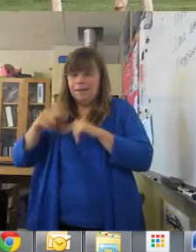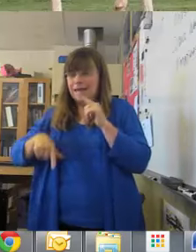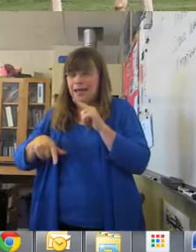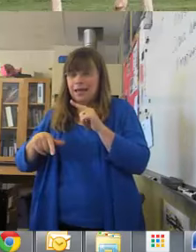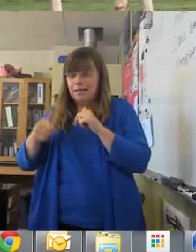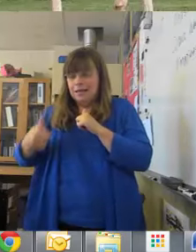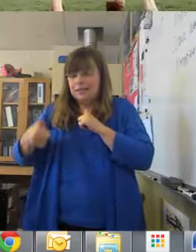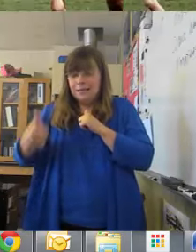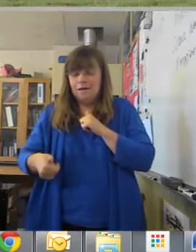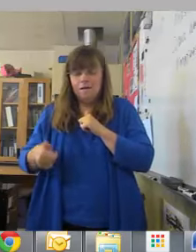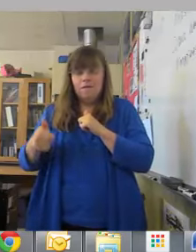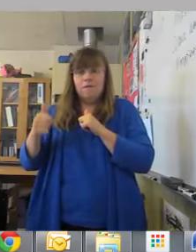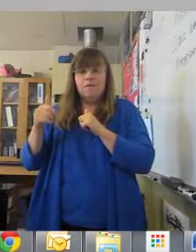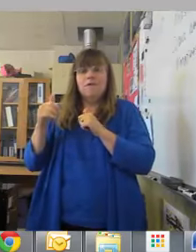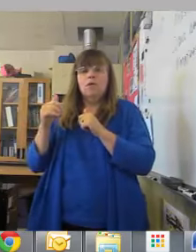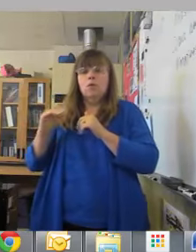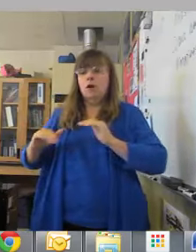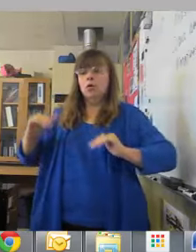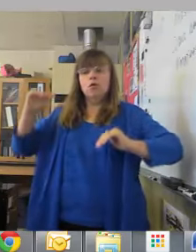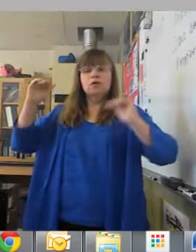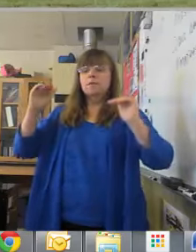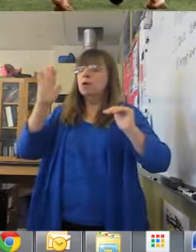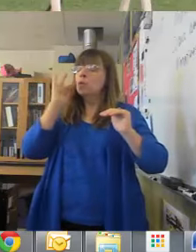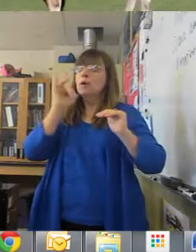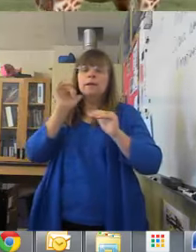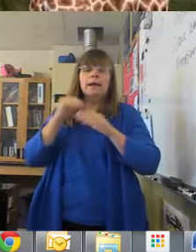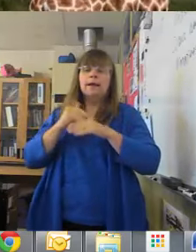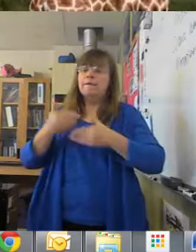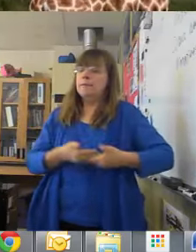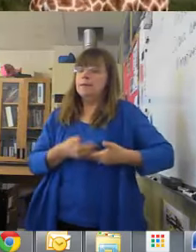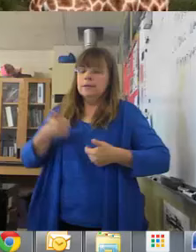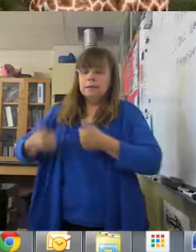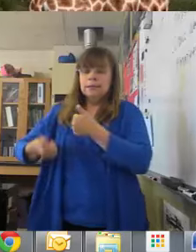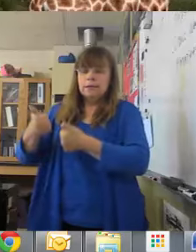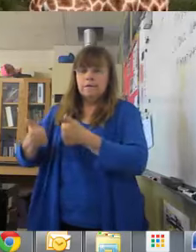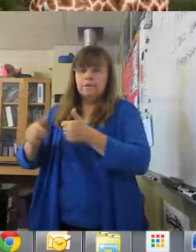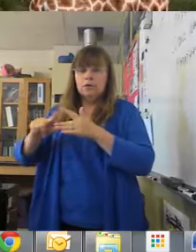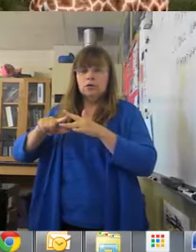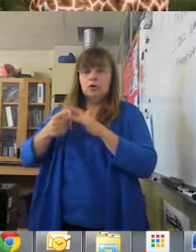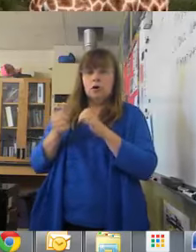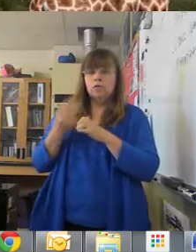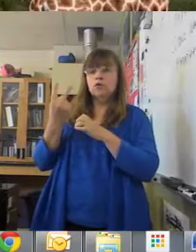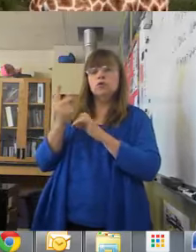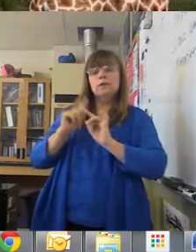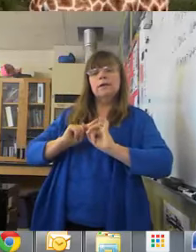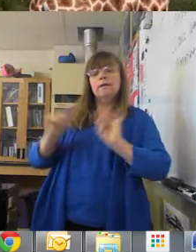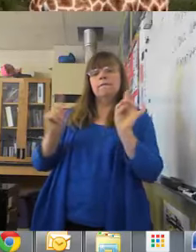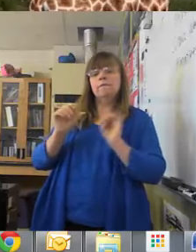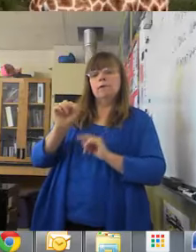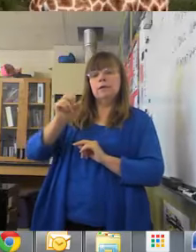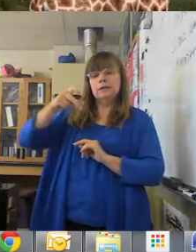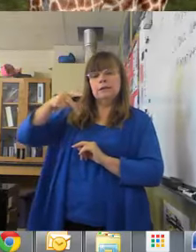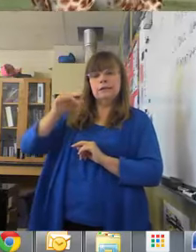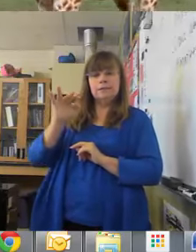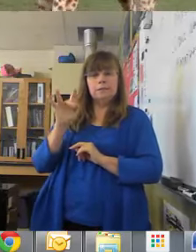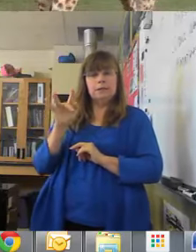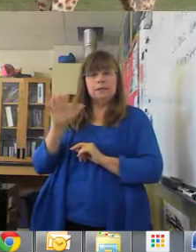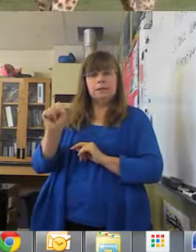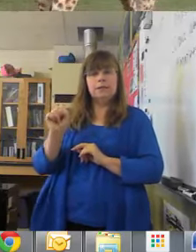create offspring when it grows up because it started out with two different species as parents.